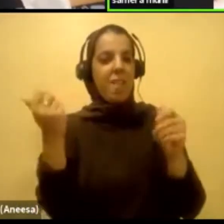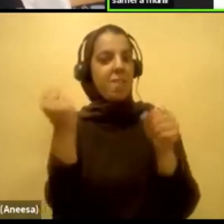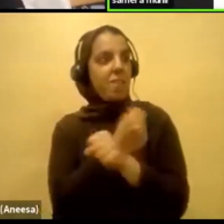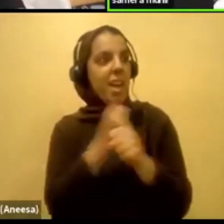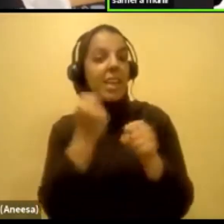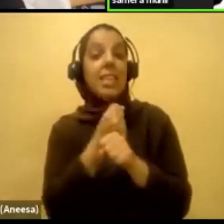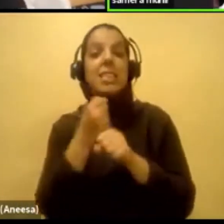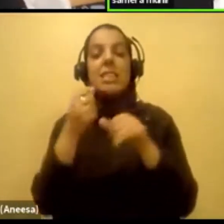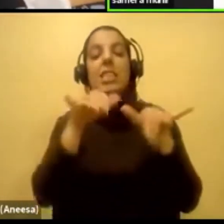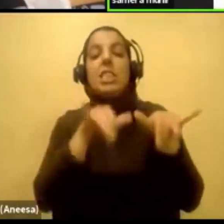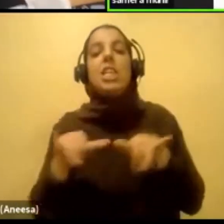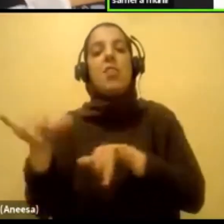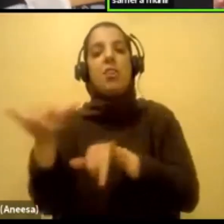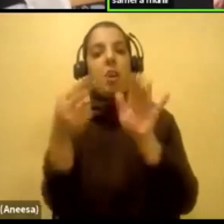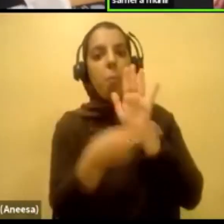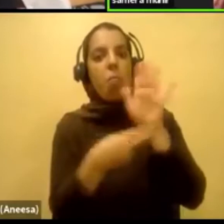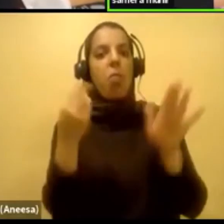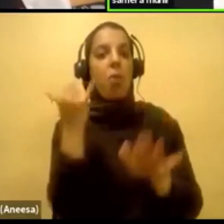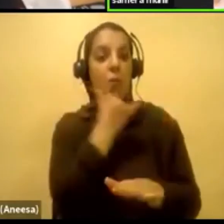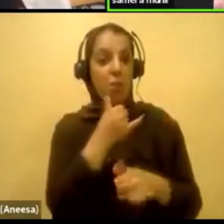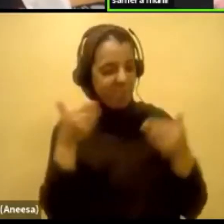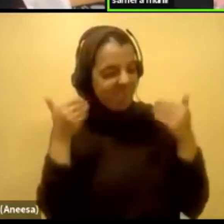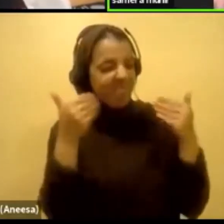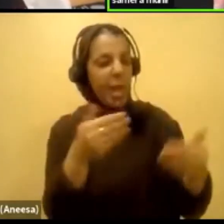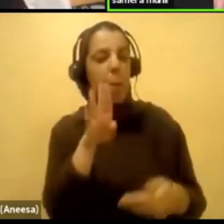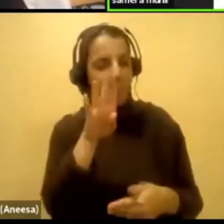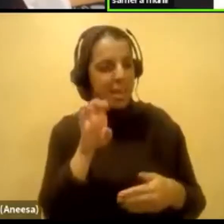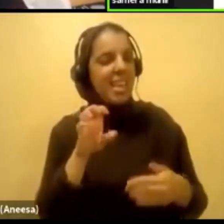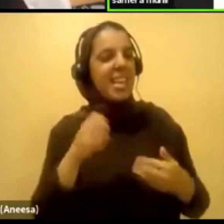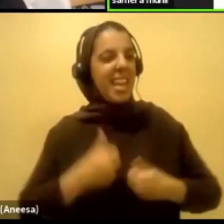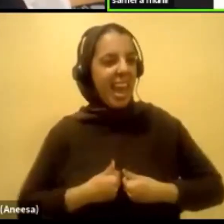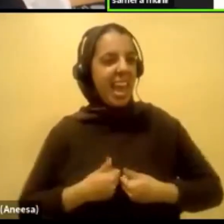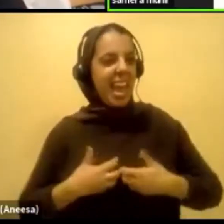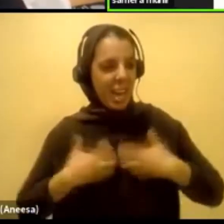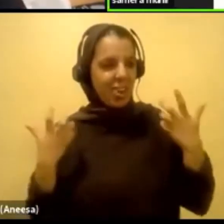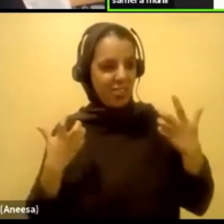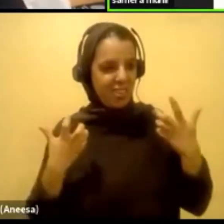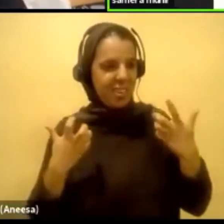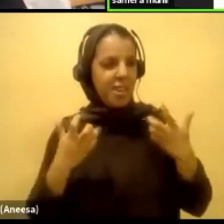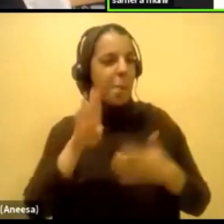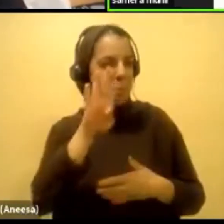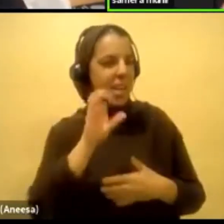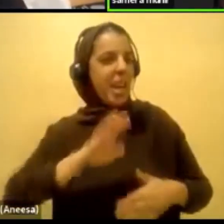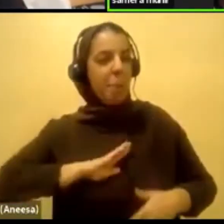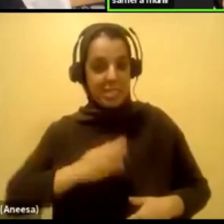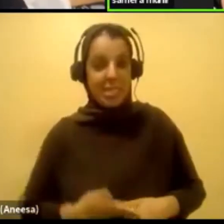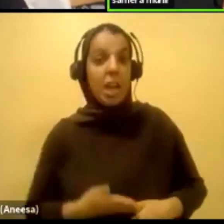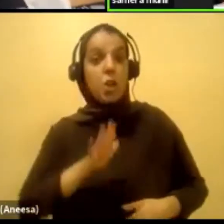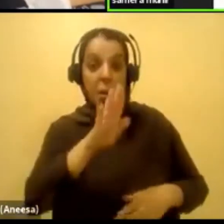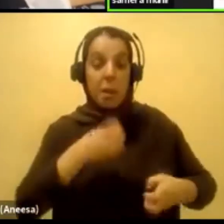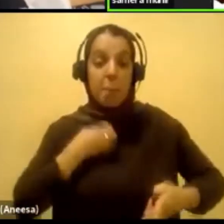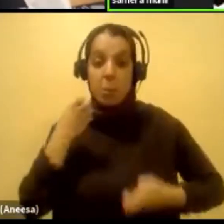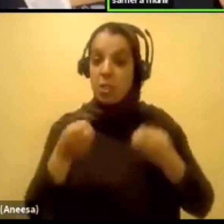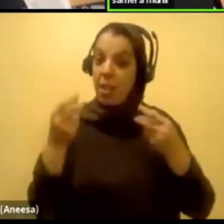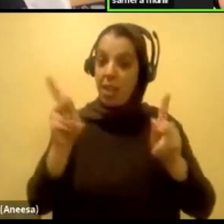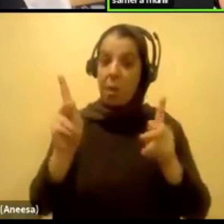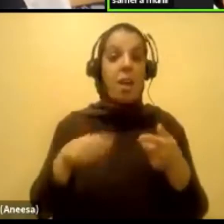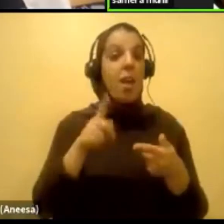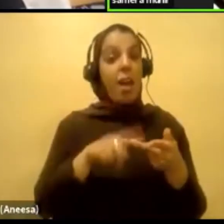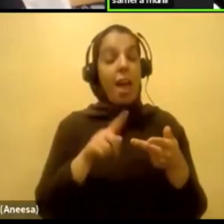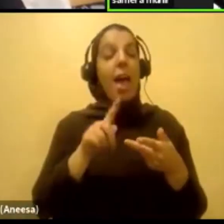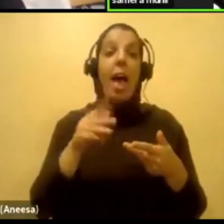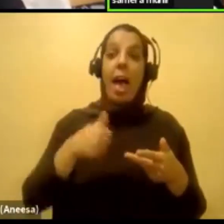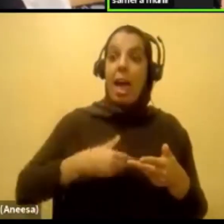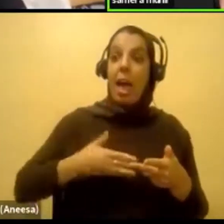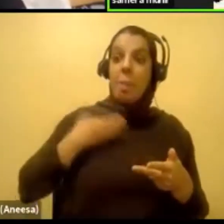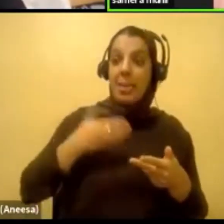and all of that stuff. No, be angry, be upset because you're allowed to have those emotions. You're allowed to be happy. You're allowed to be sad. You're